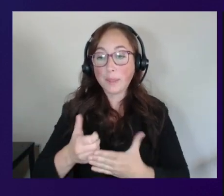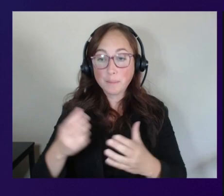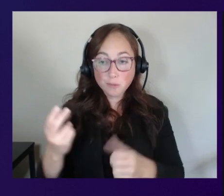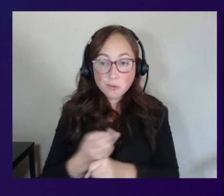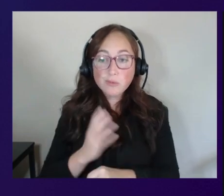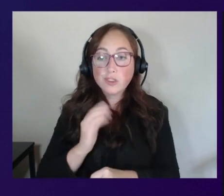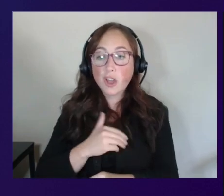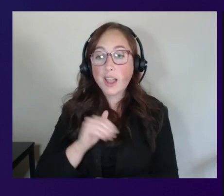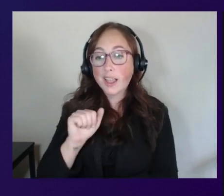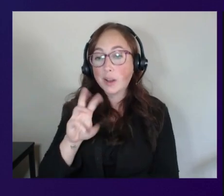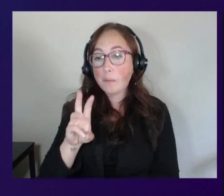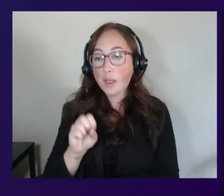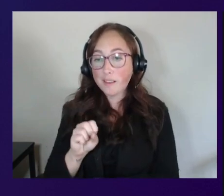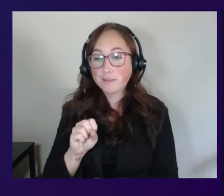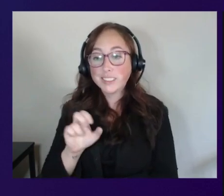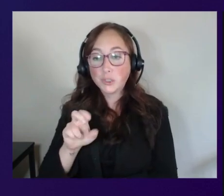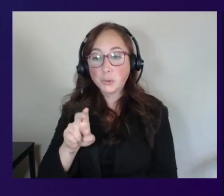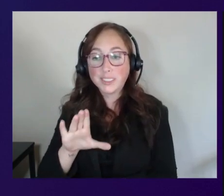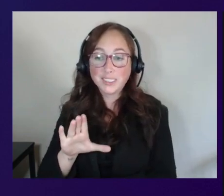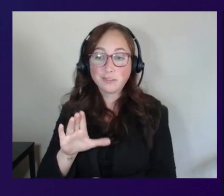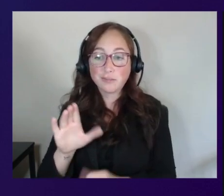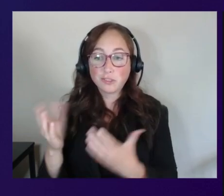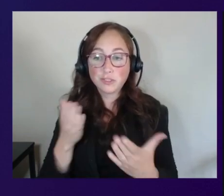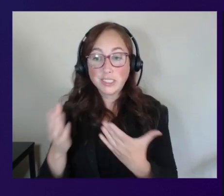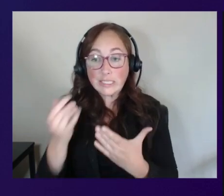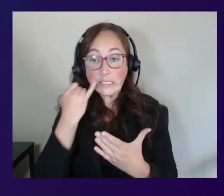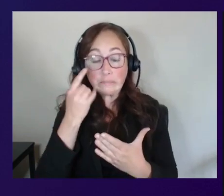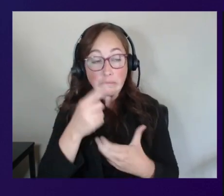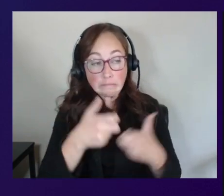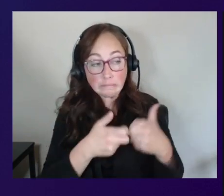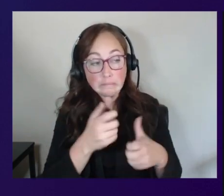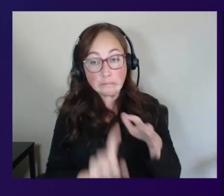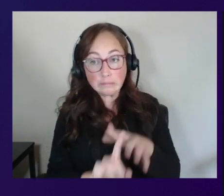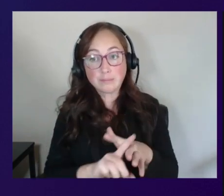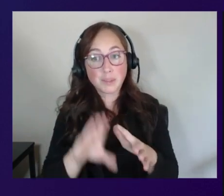as well as work through any sort of issues that they face during that adoption